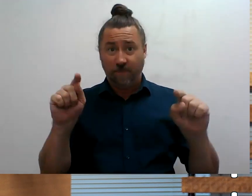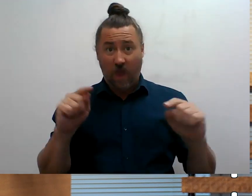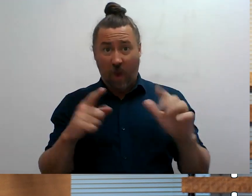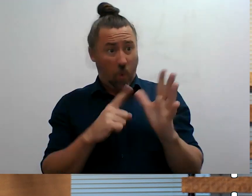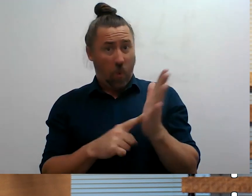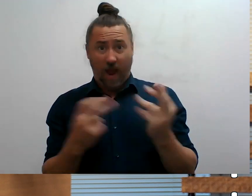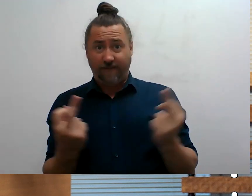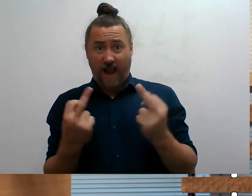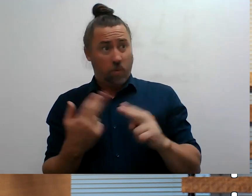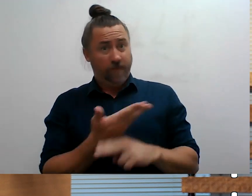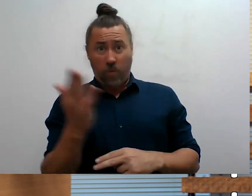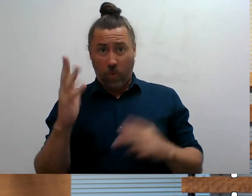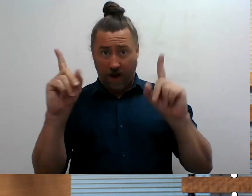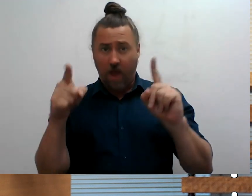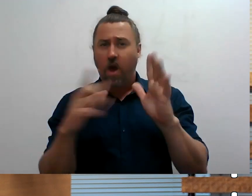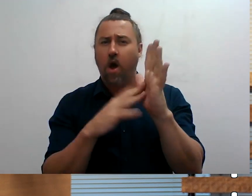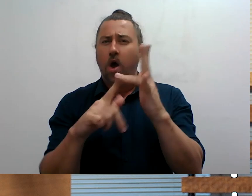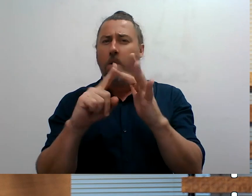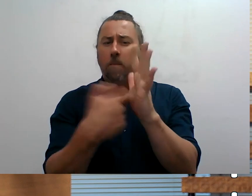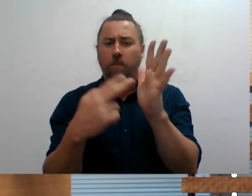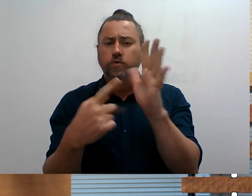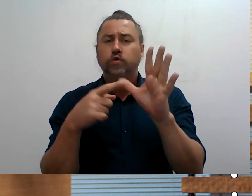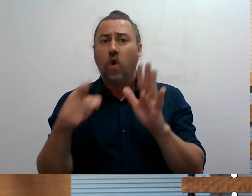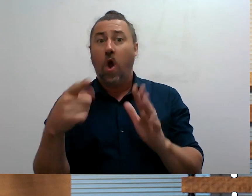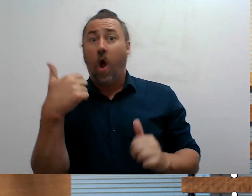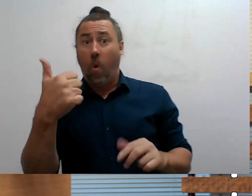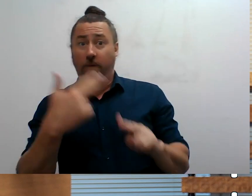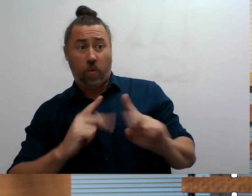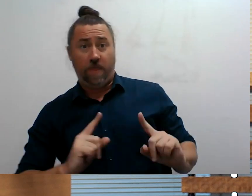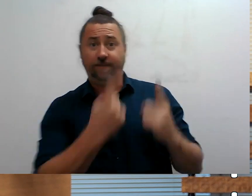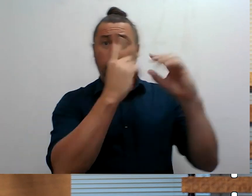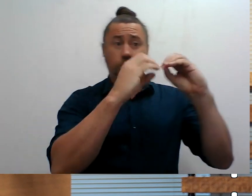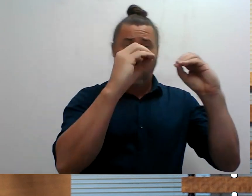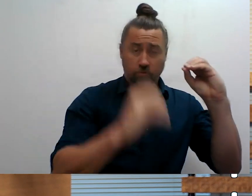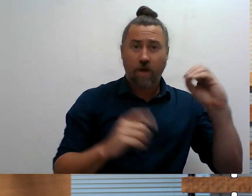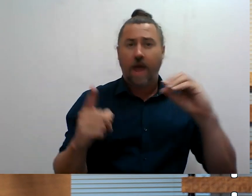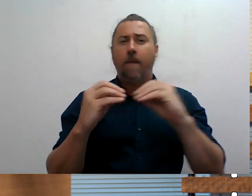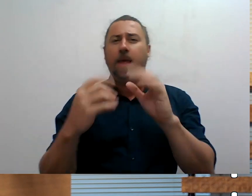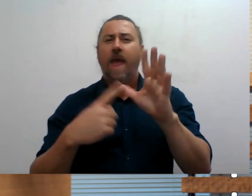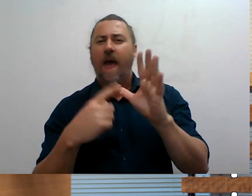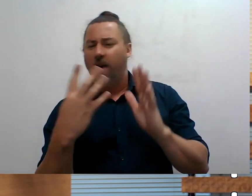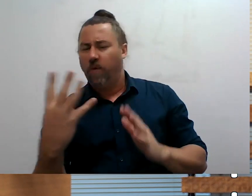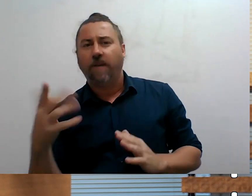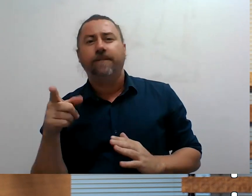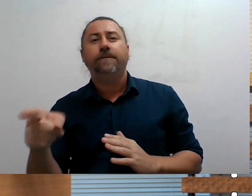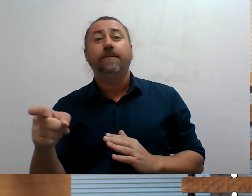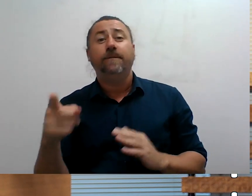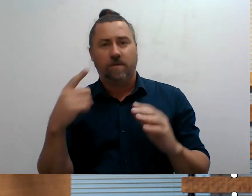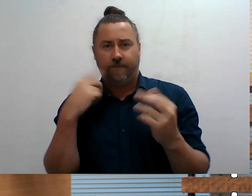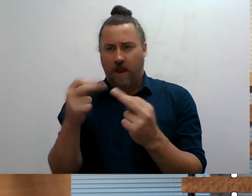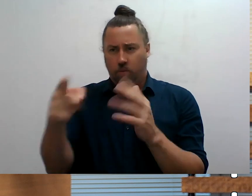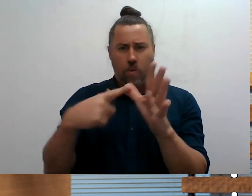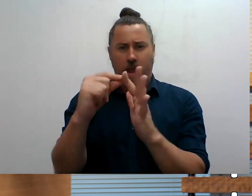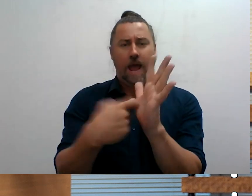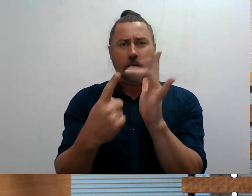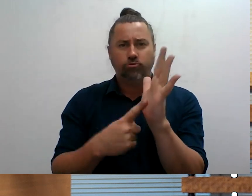are available now. And the new Moderna vaccine that targets original and BA45 will be available in April. Visit the vaccine